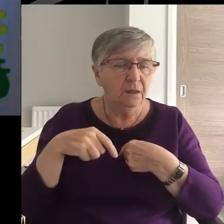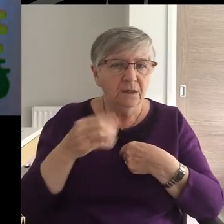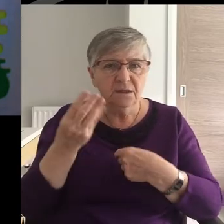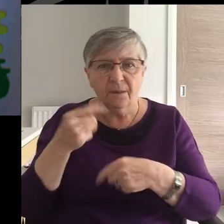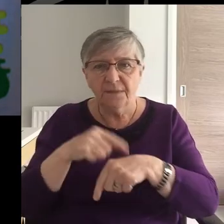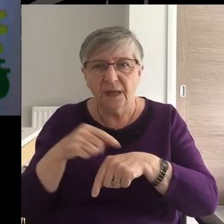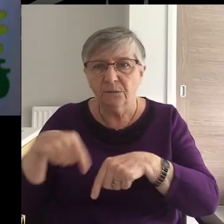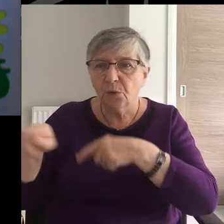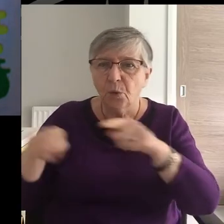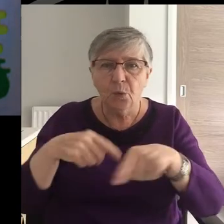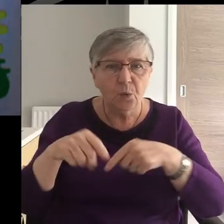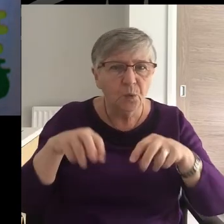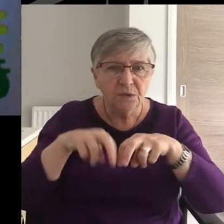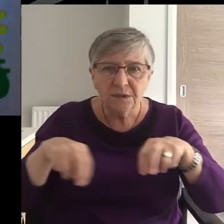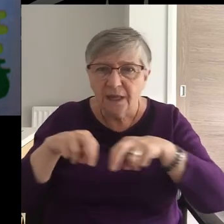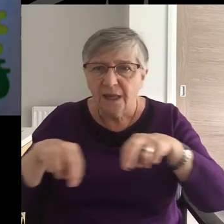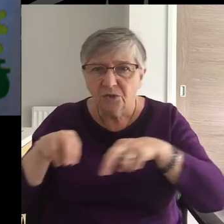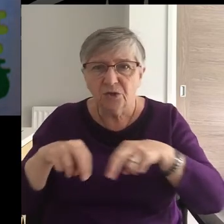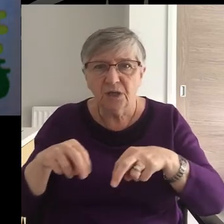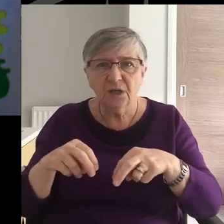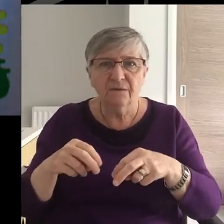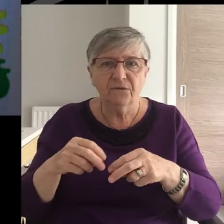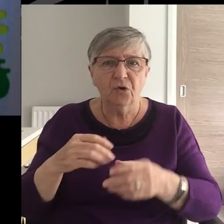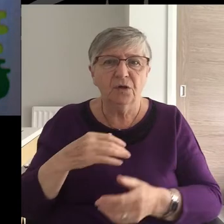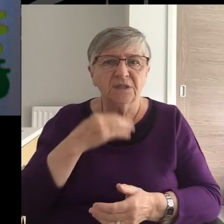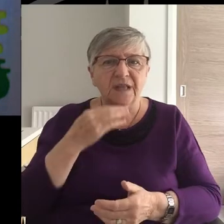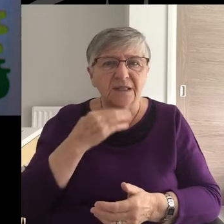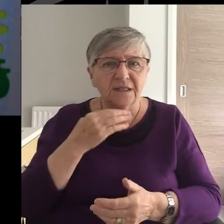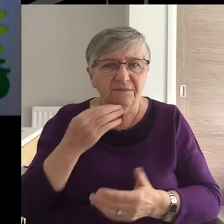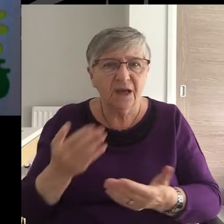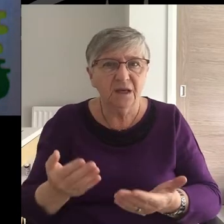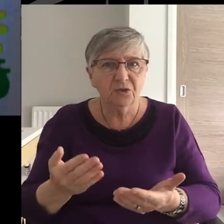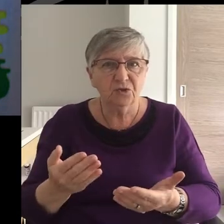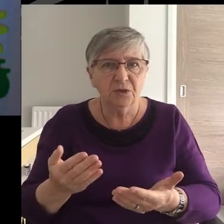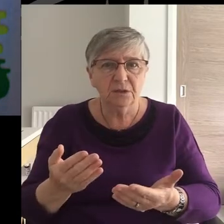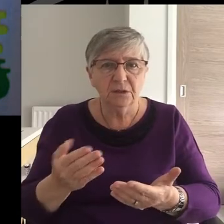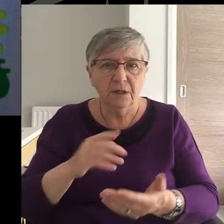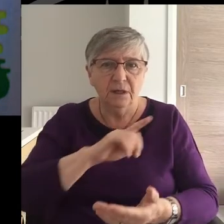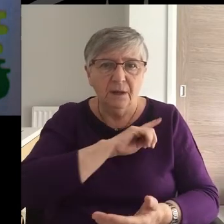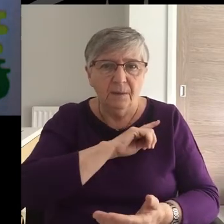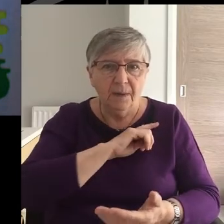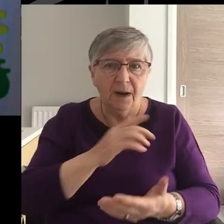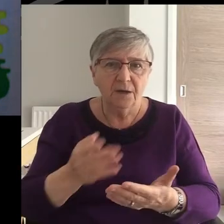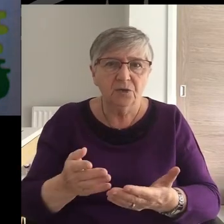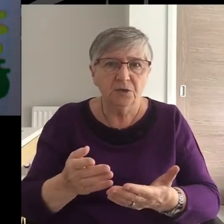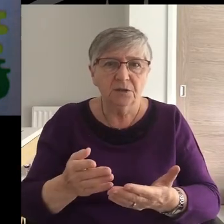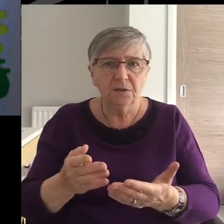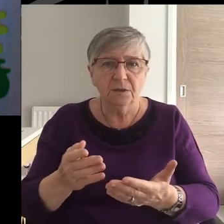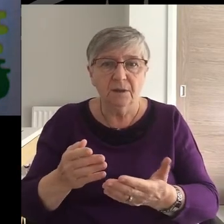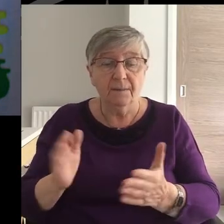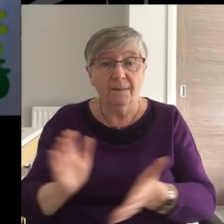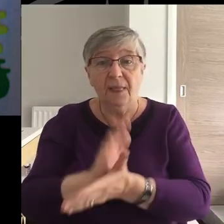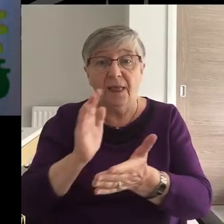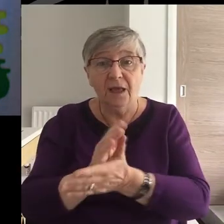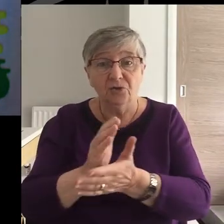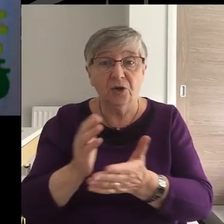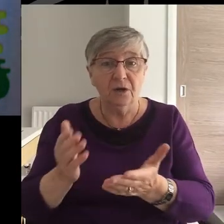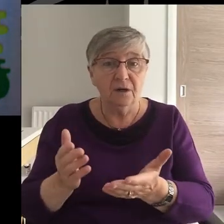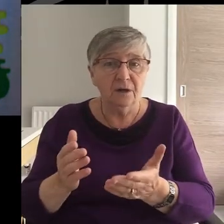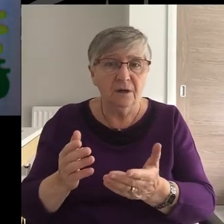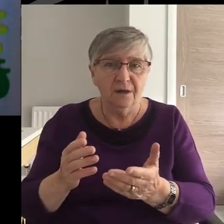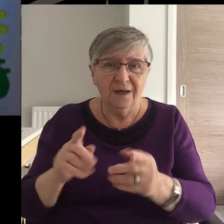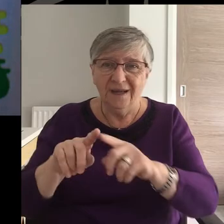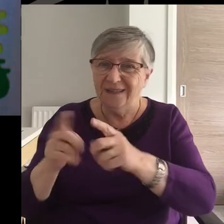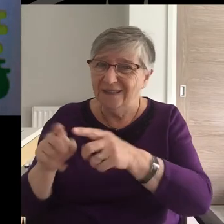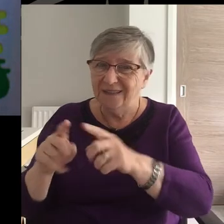for fulfillment, satisfaction, purpose, pleasure, joy, etc.,